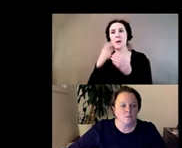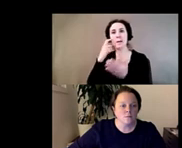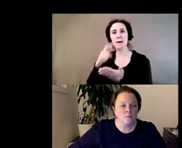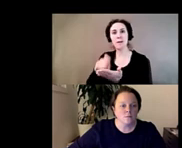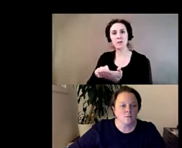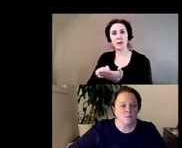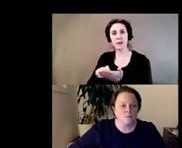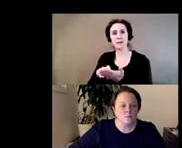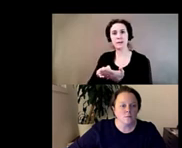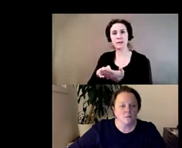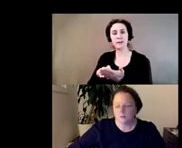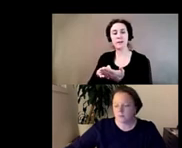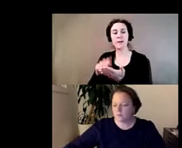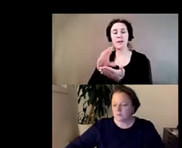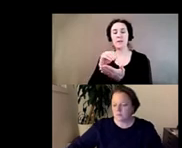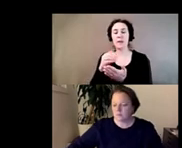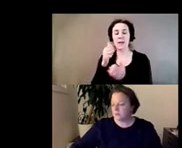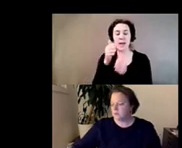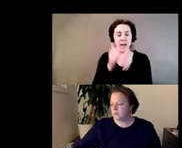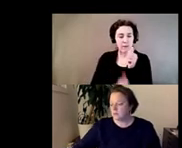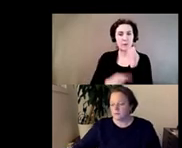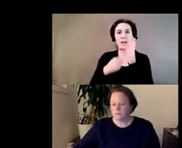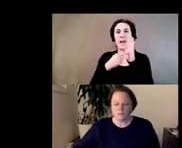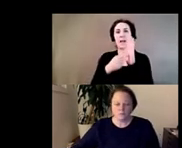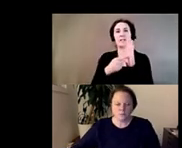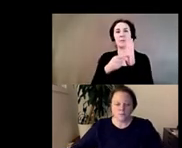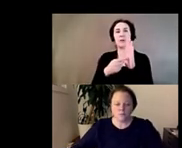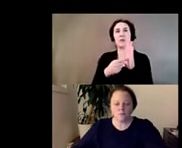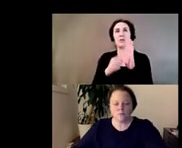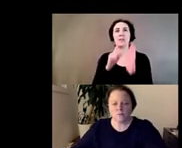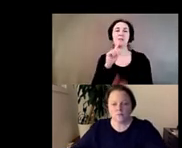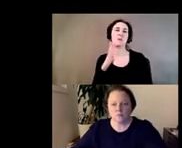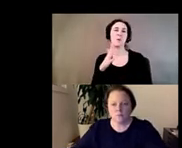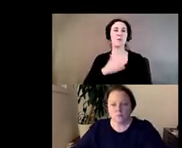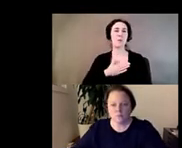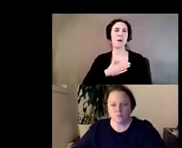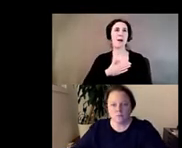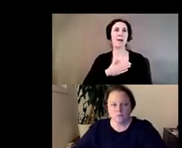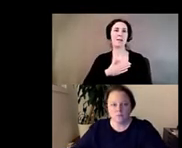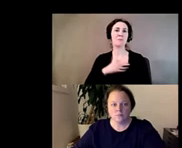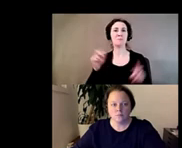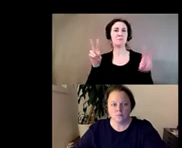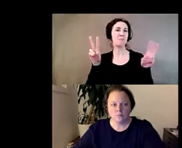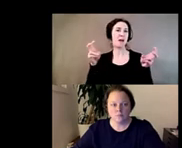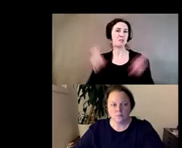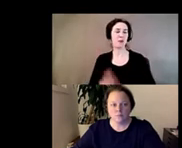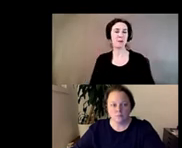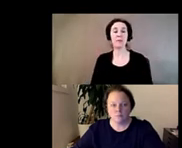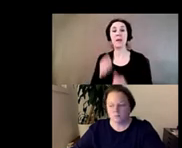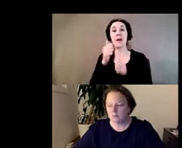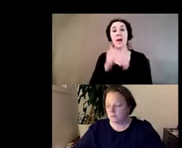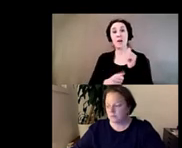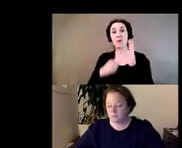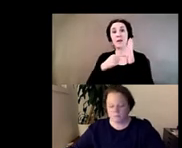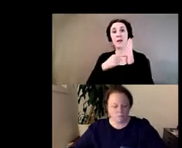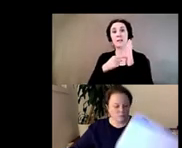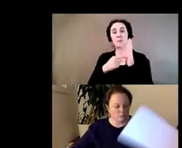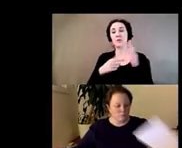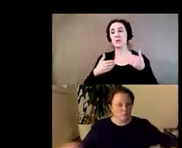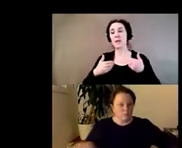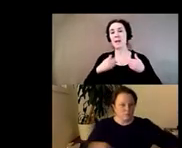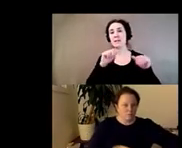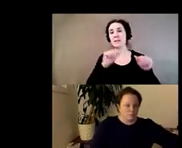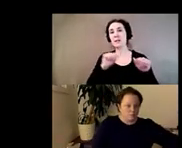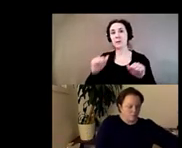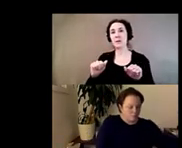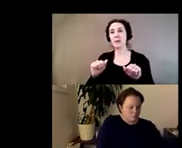every exhibition um and this is sort of my mantra um every exhibition has the capacity to be a